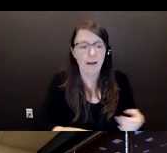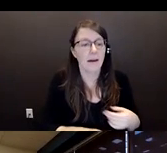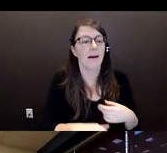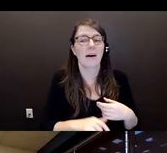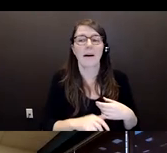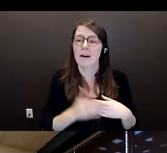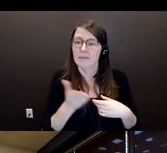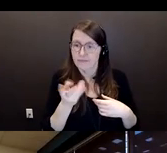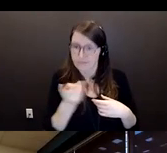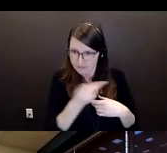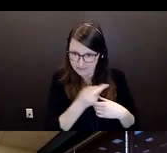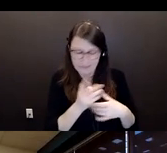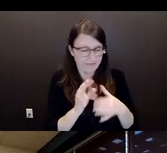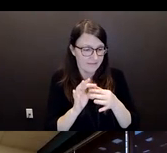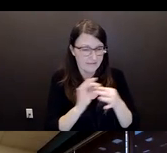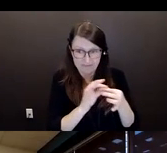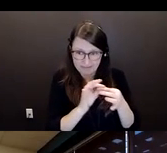days right on through.